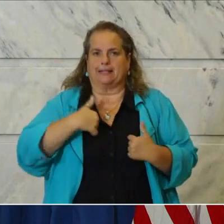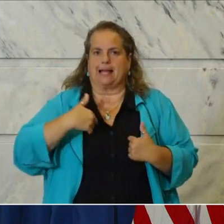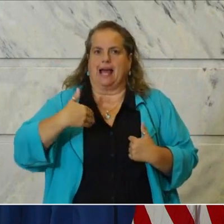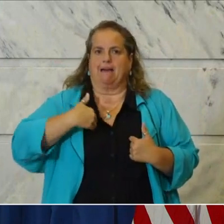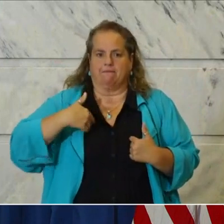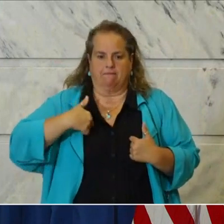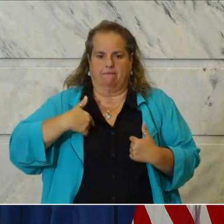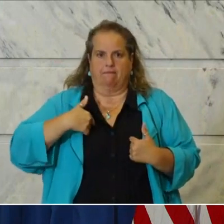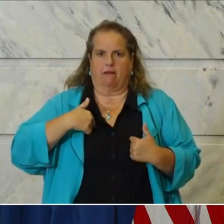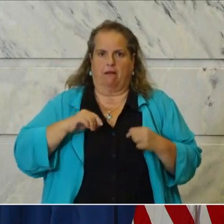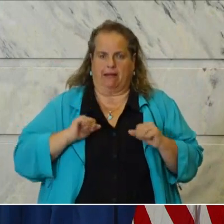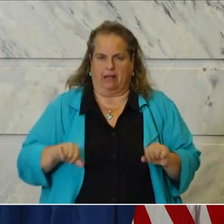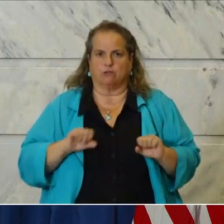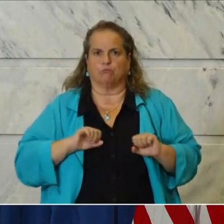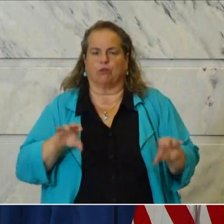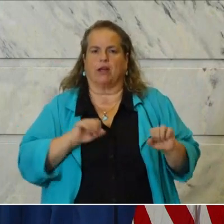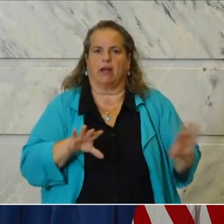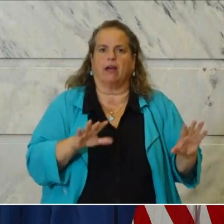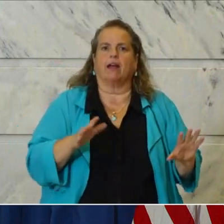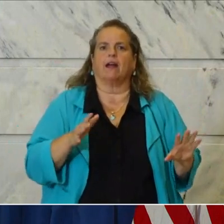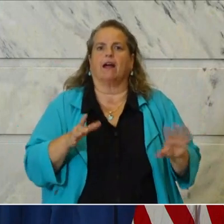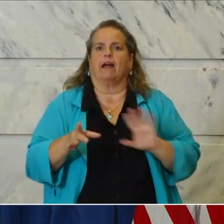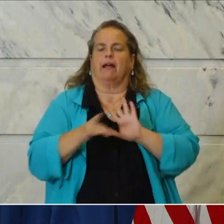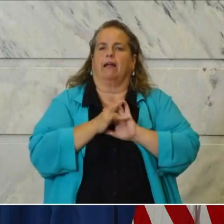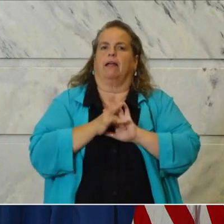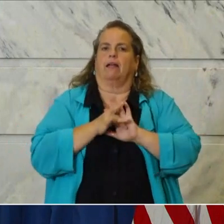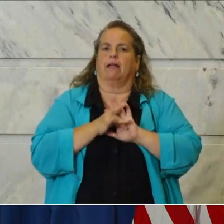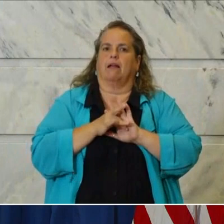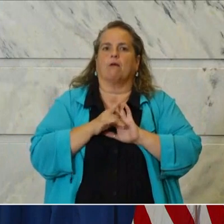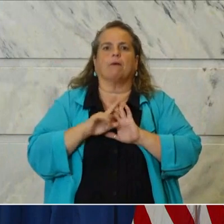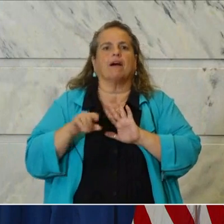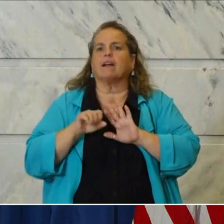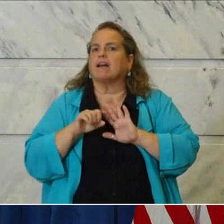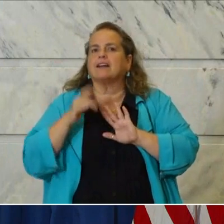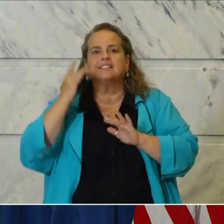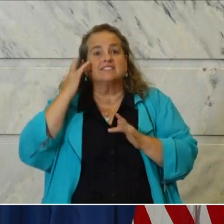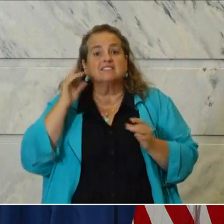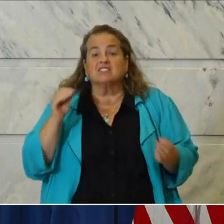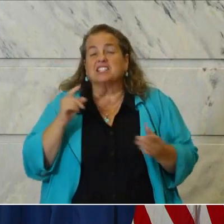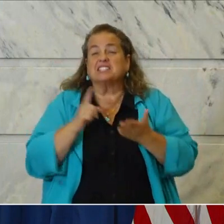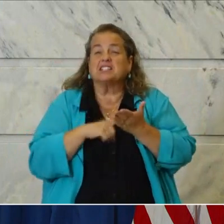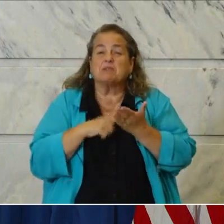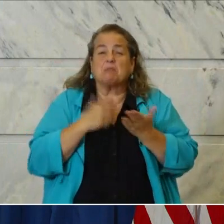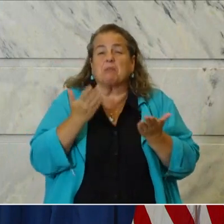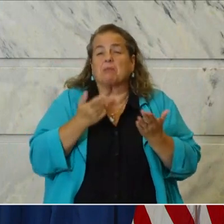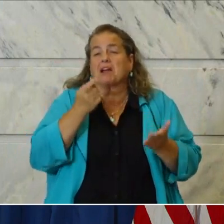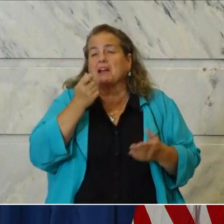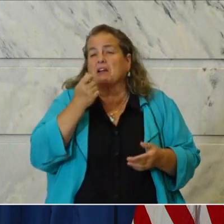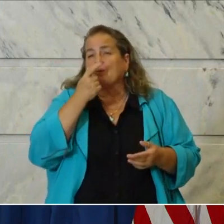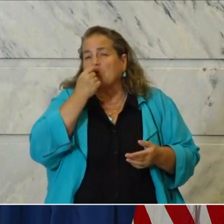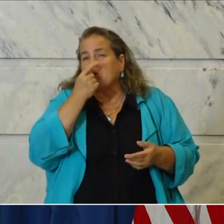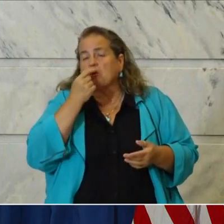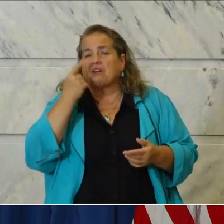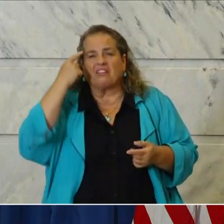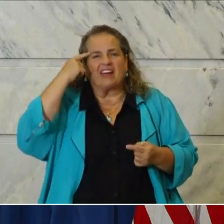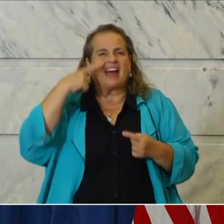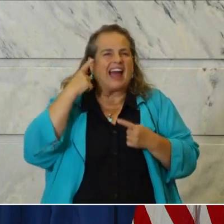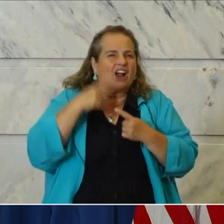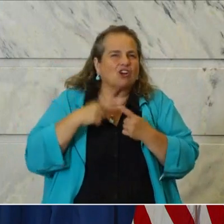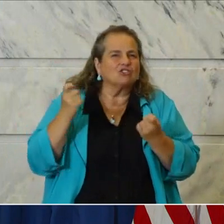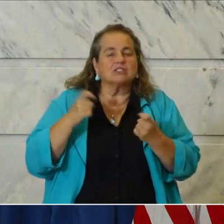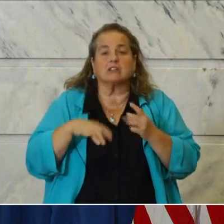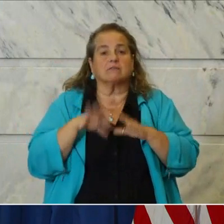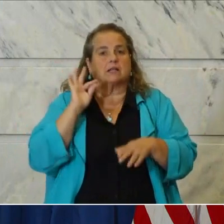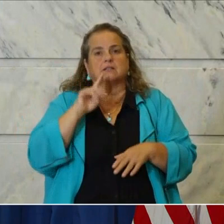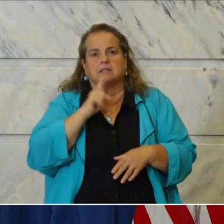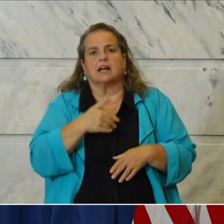positive so we can watch over them because sometimes you don't have many symptoms. You just have a little and then people get hit really hard. We want